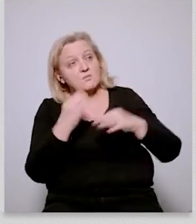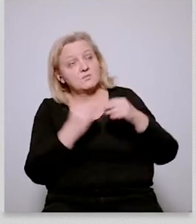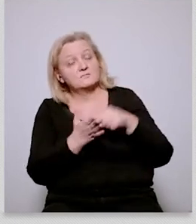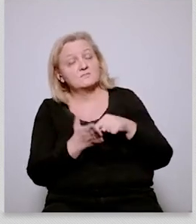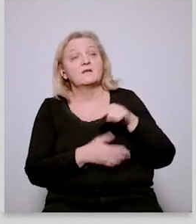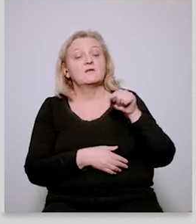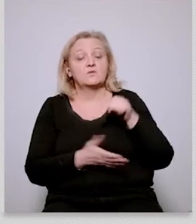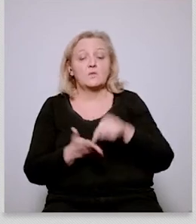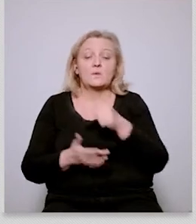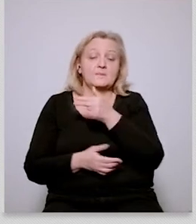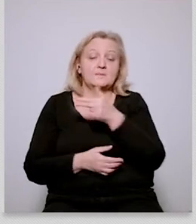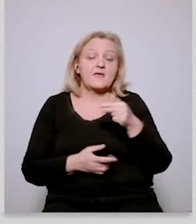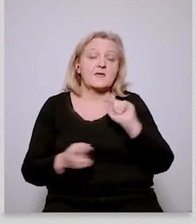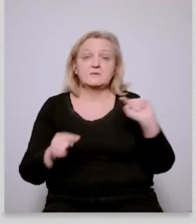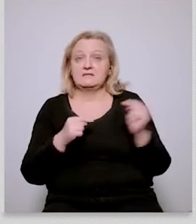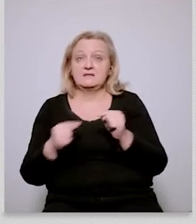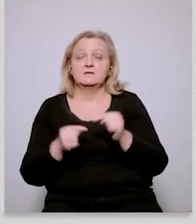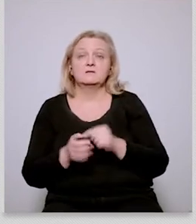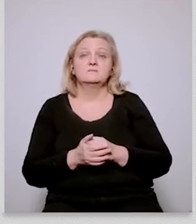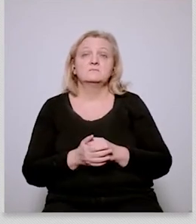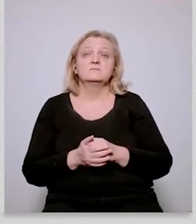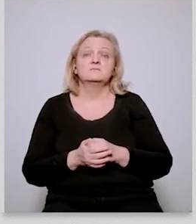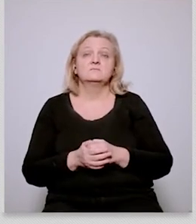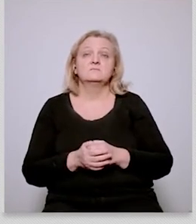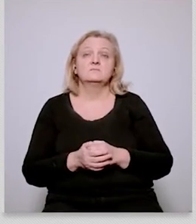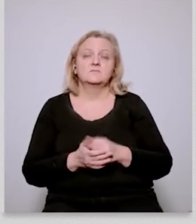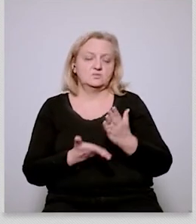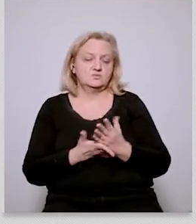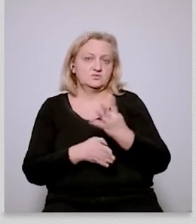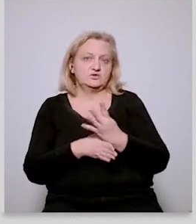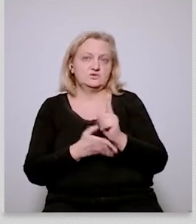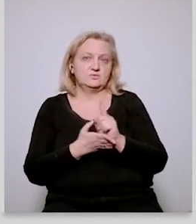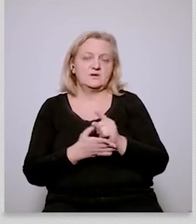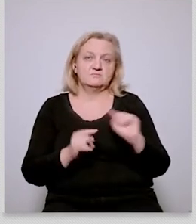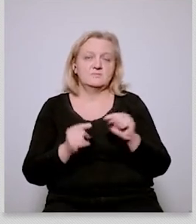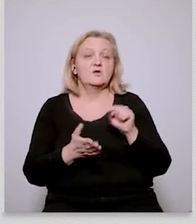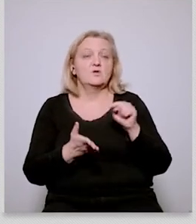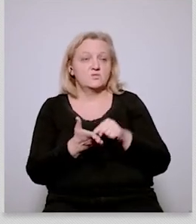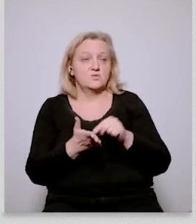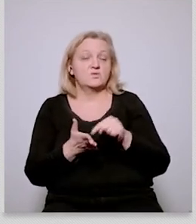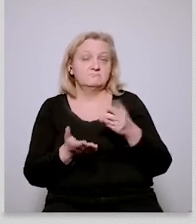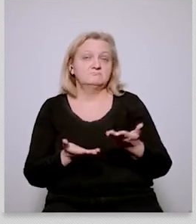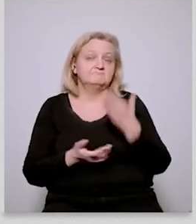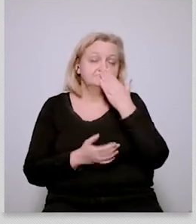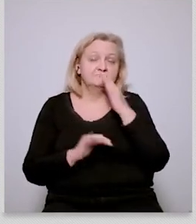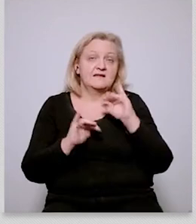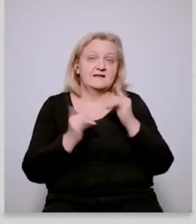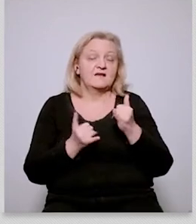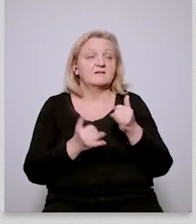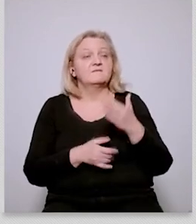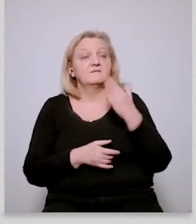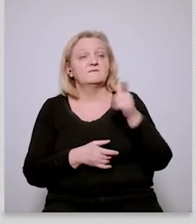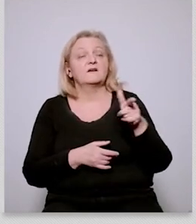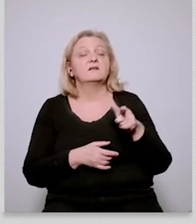um 40 minutes how they um play out in the czech republic and i my and i i have two